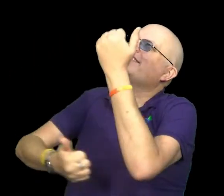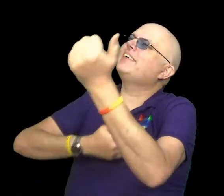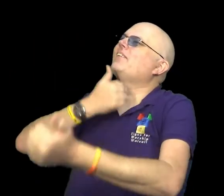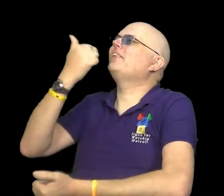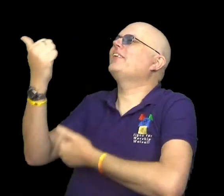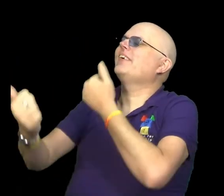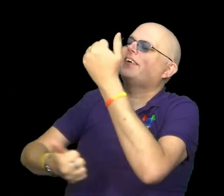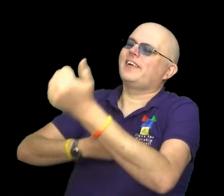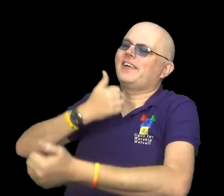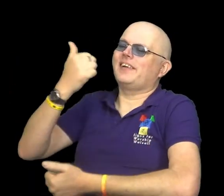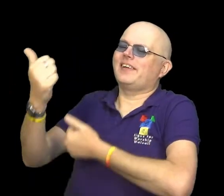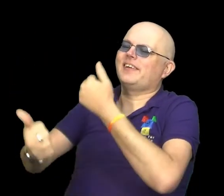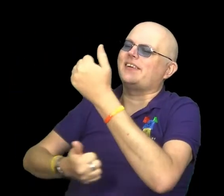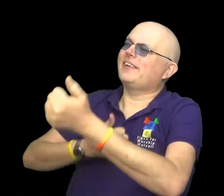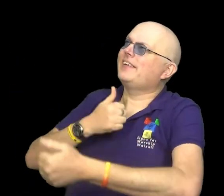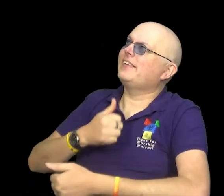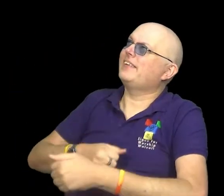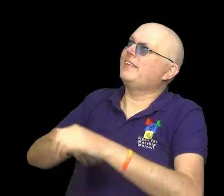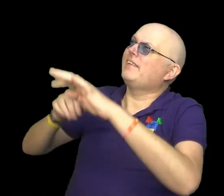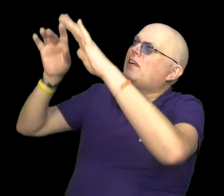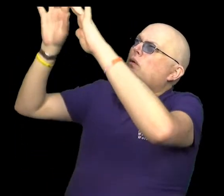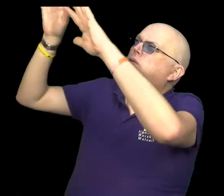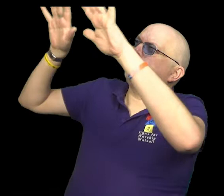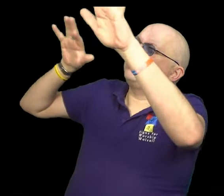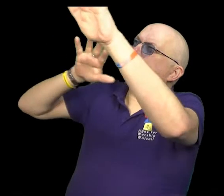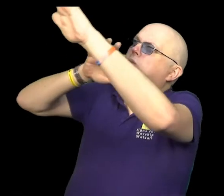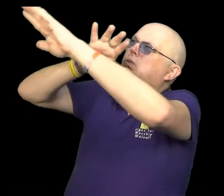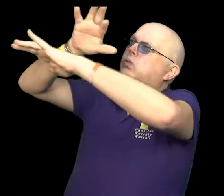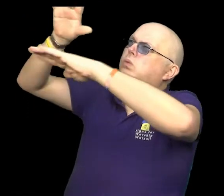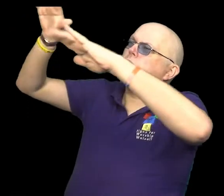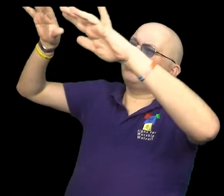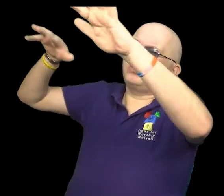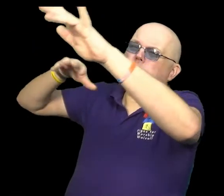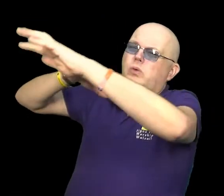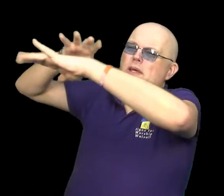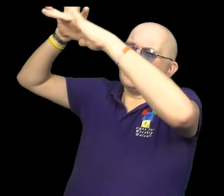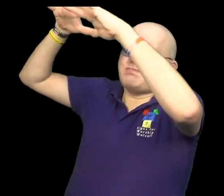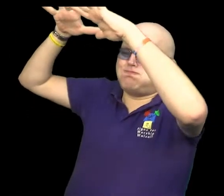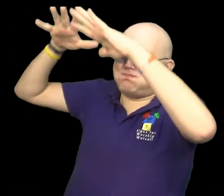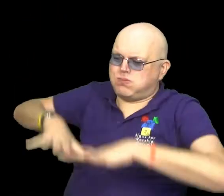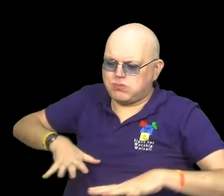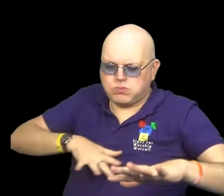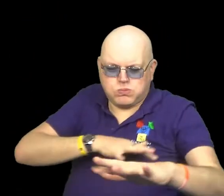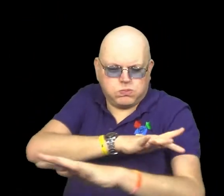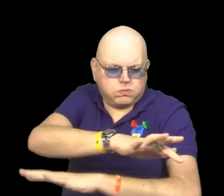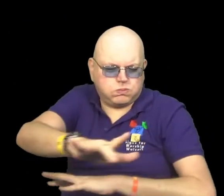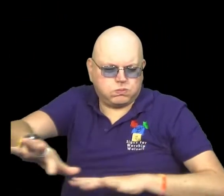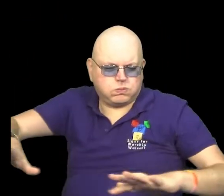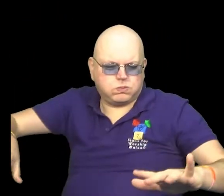to your praise. Lord, let your glory